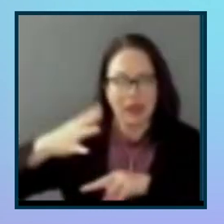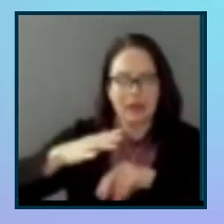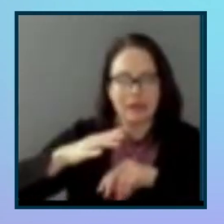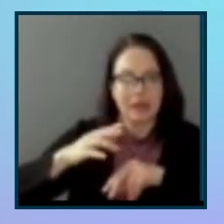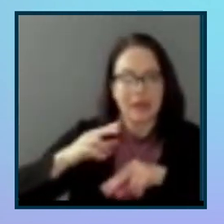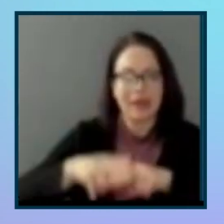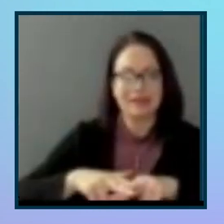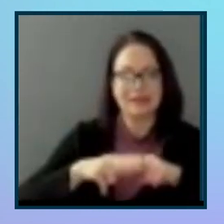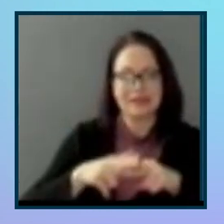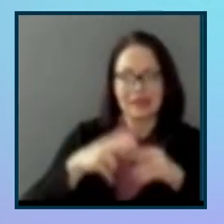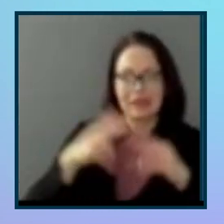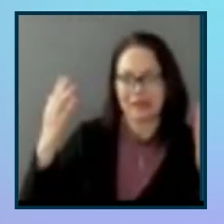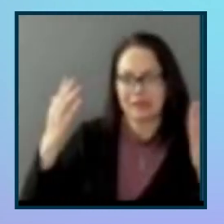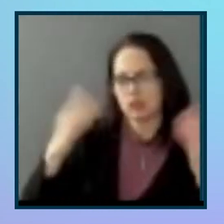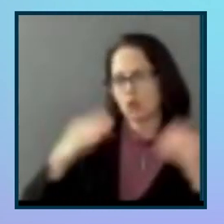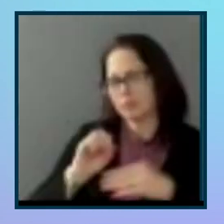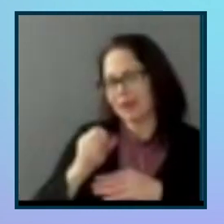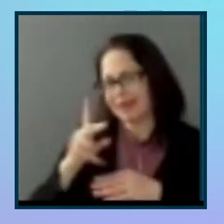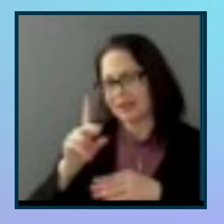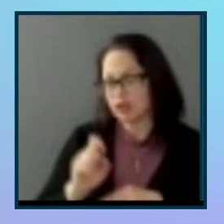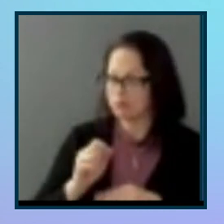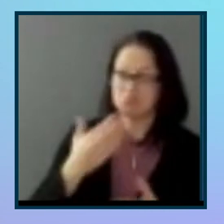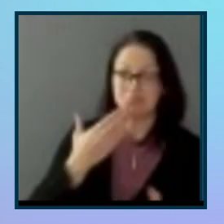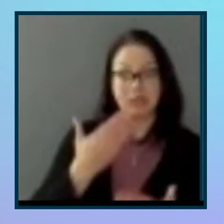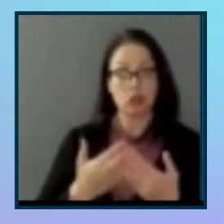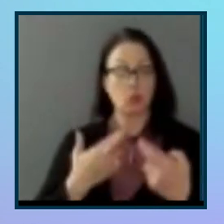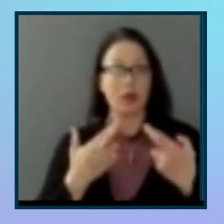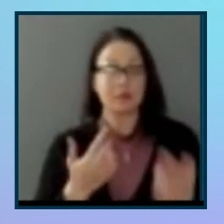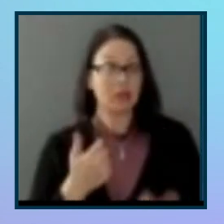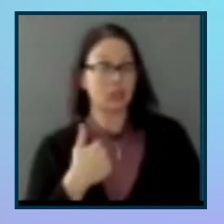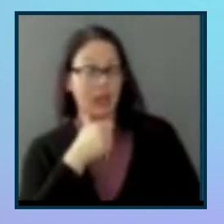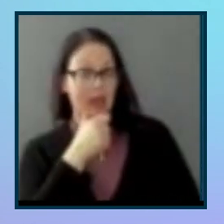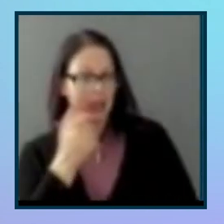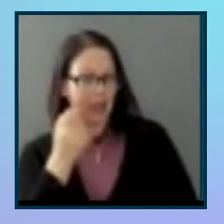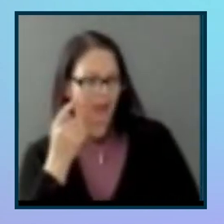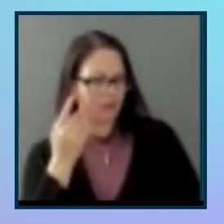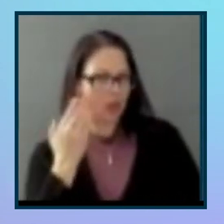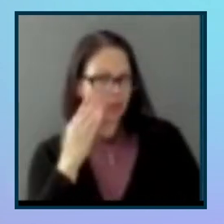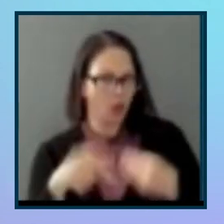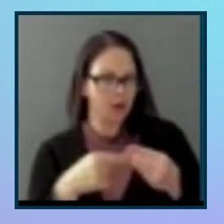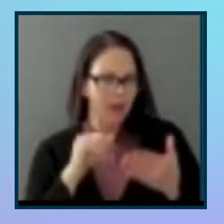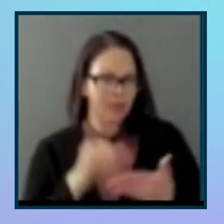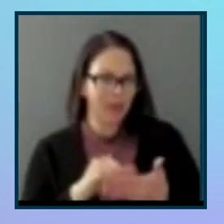thank you for that recommendation. That's awesome. I have not actually thought about tactile because a lot of this is